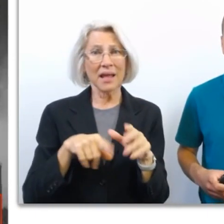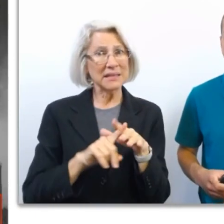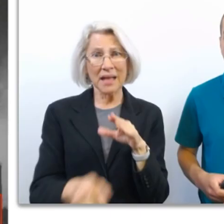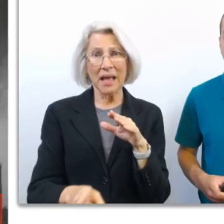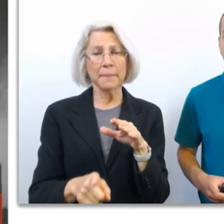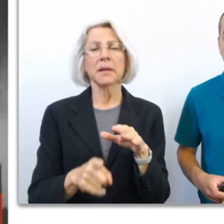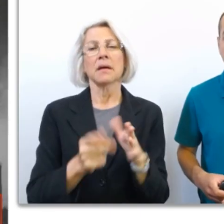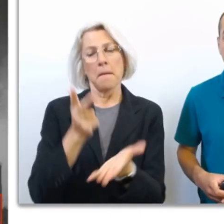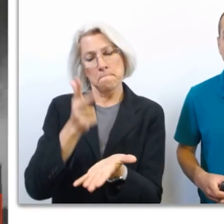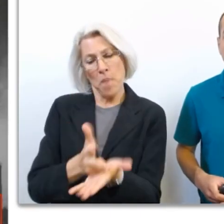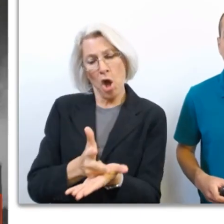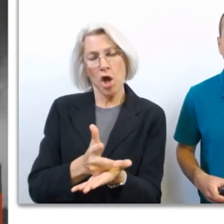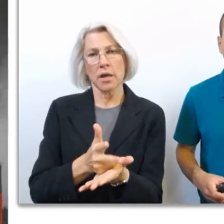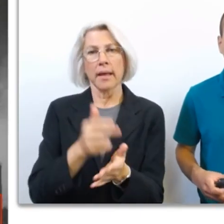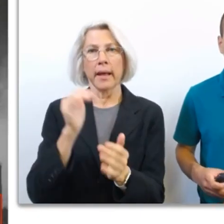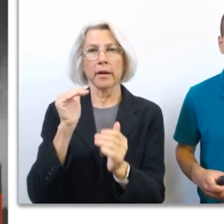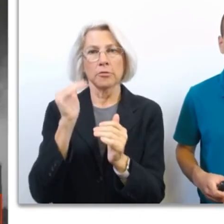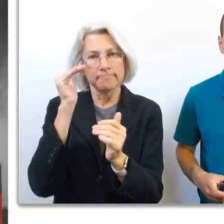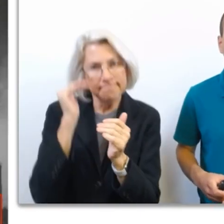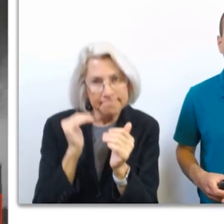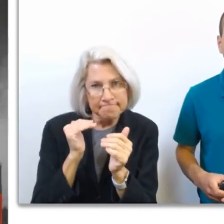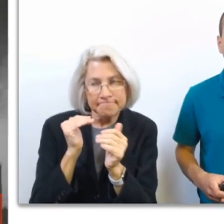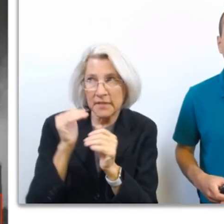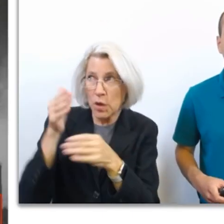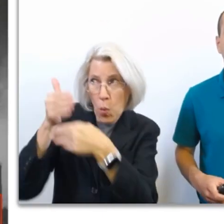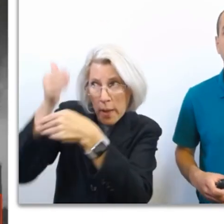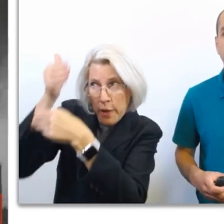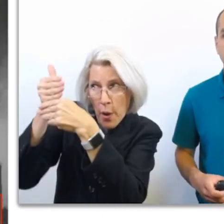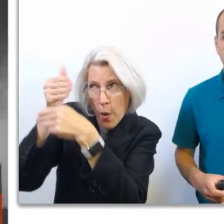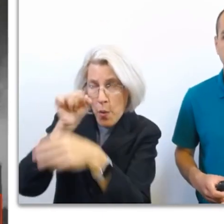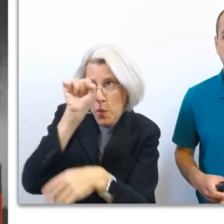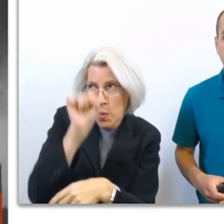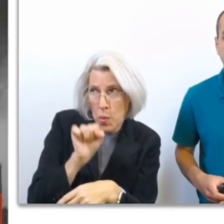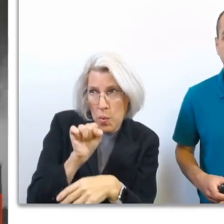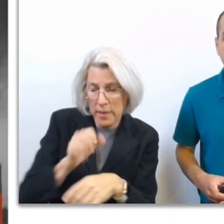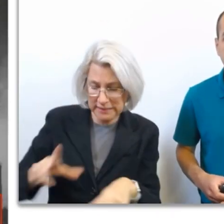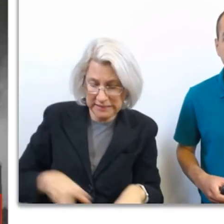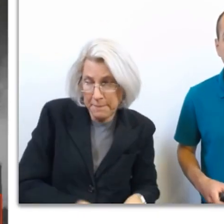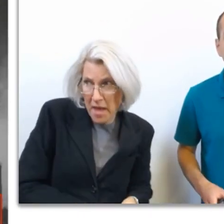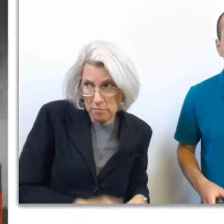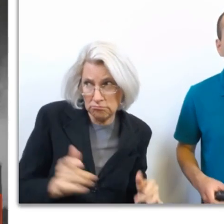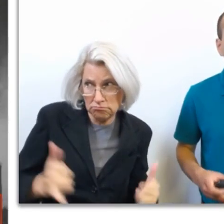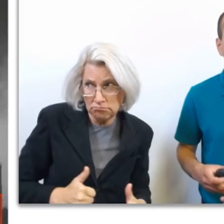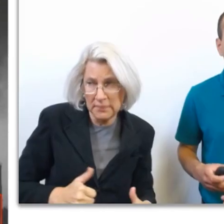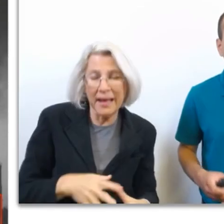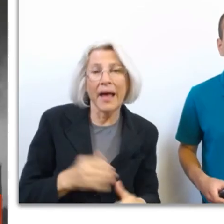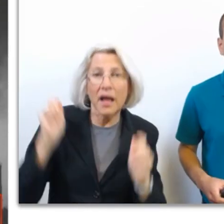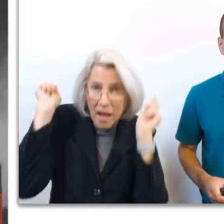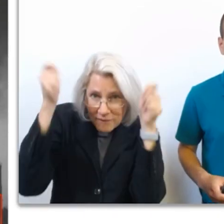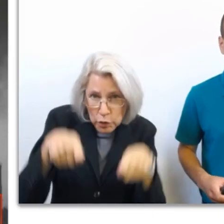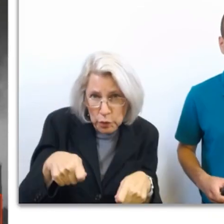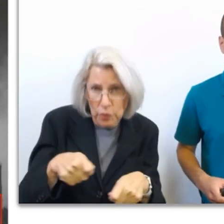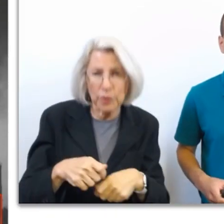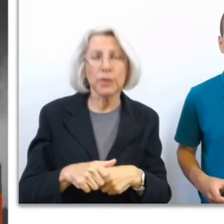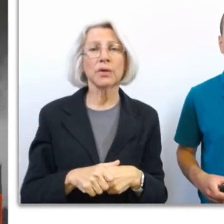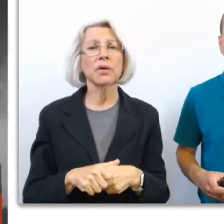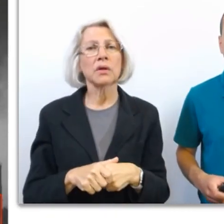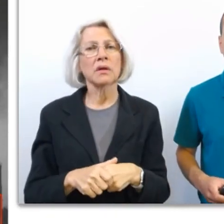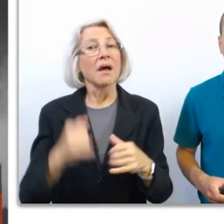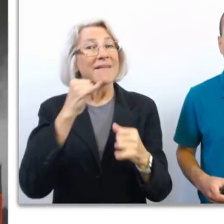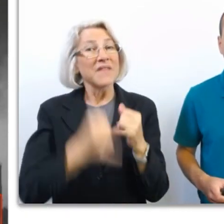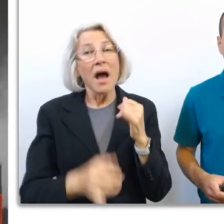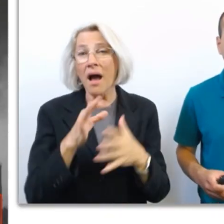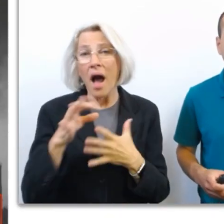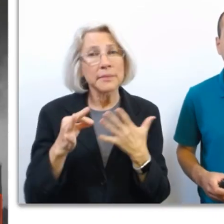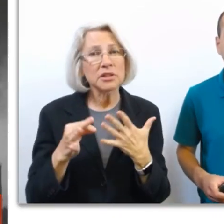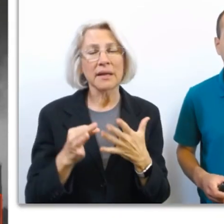duck below the windows with your seat belt on and cover yourself. A final option is to leave